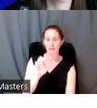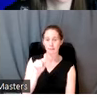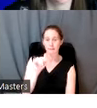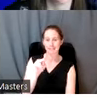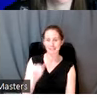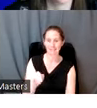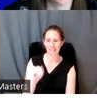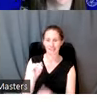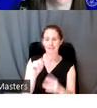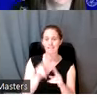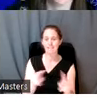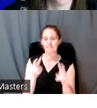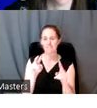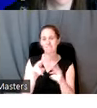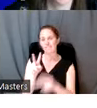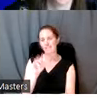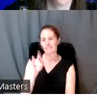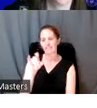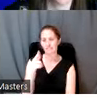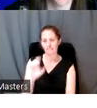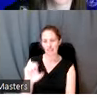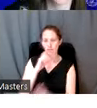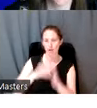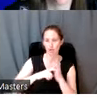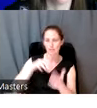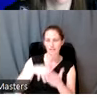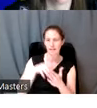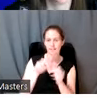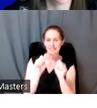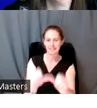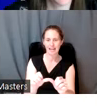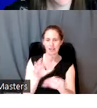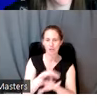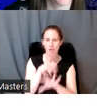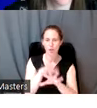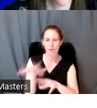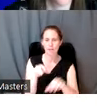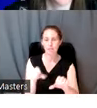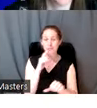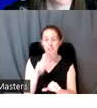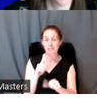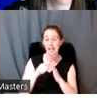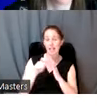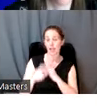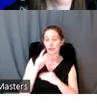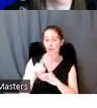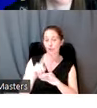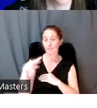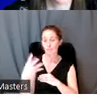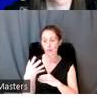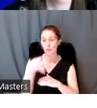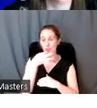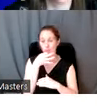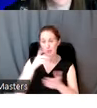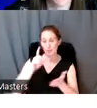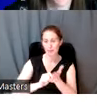Archaeological Study of Sustained Colonialism. She is also an editor for the forthcoming publication Rutledge Handbook of the